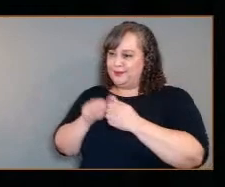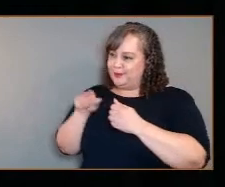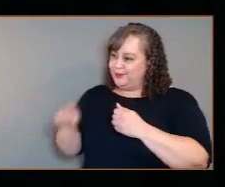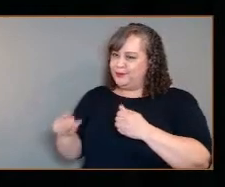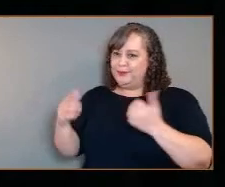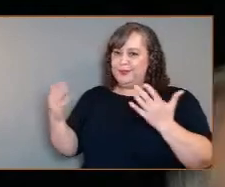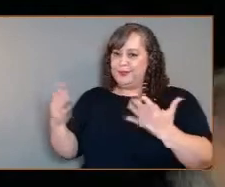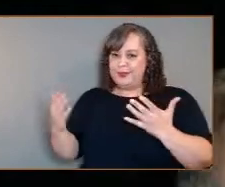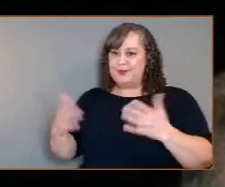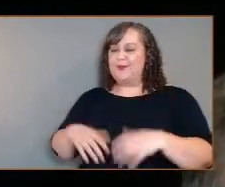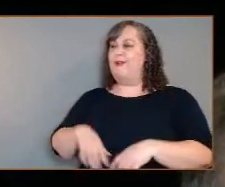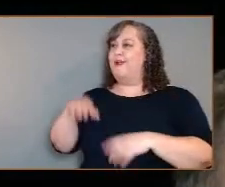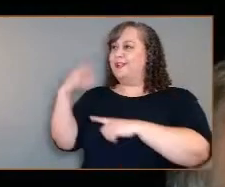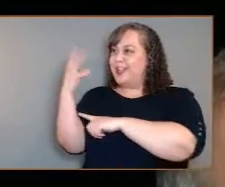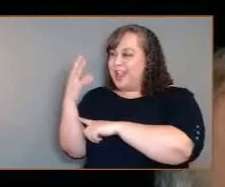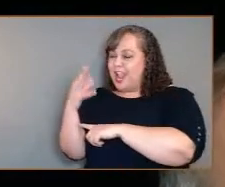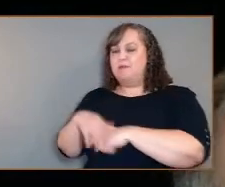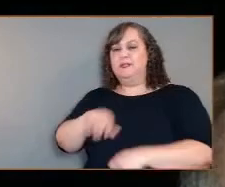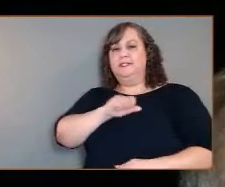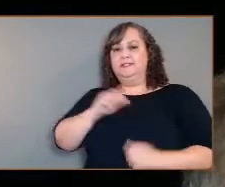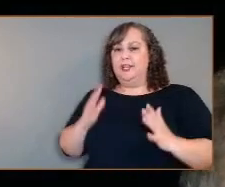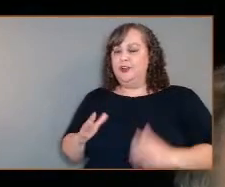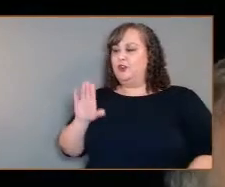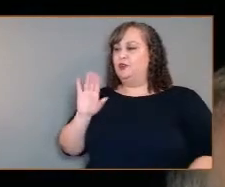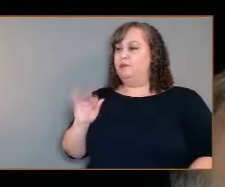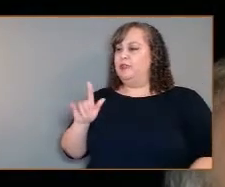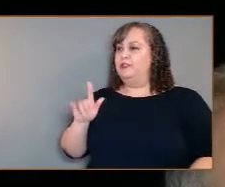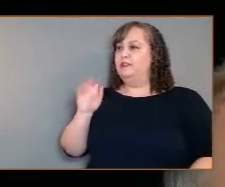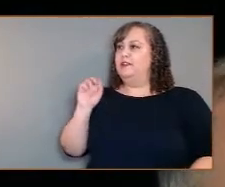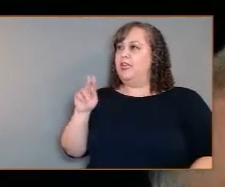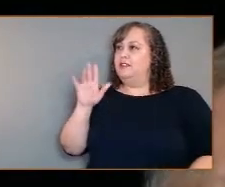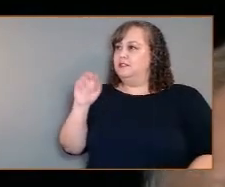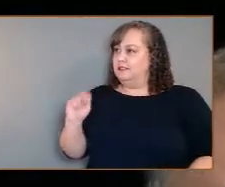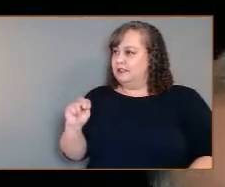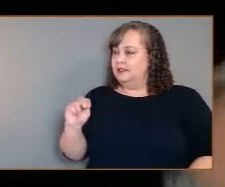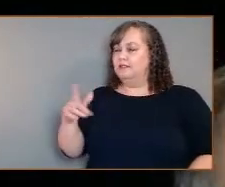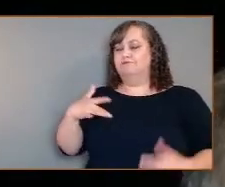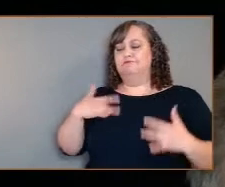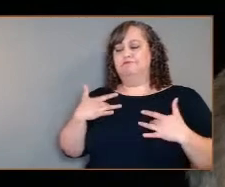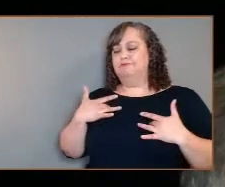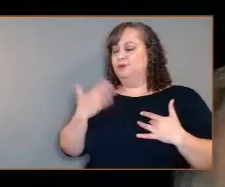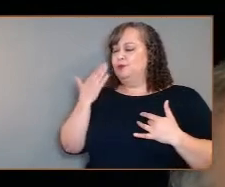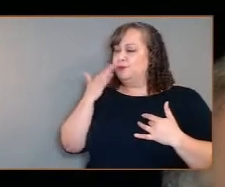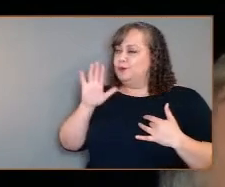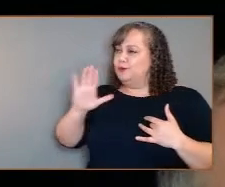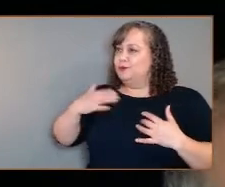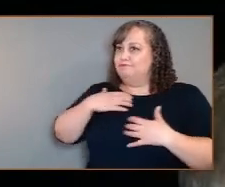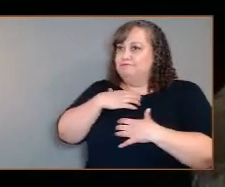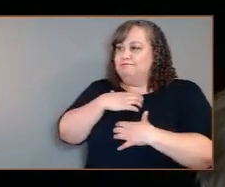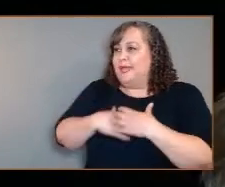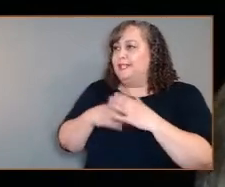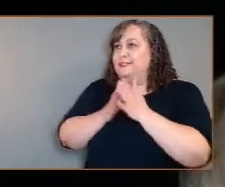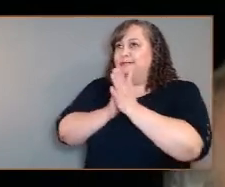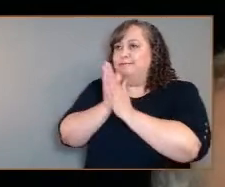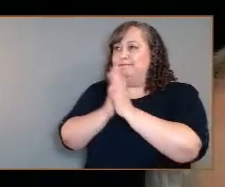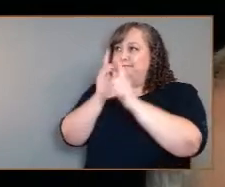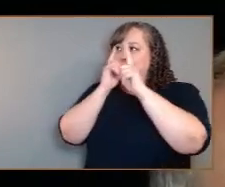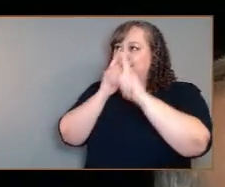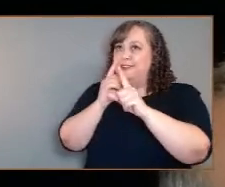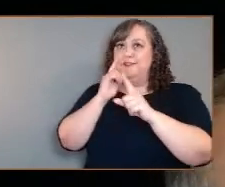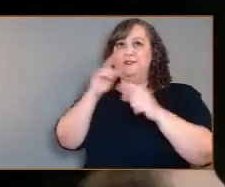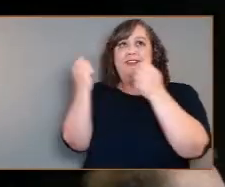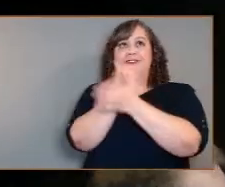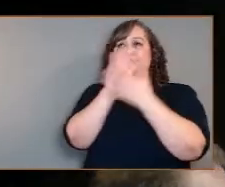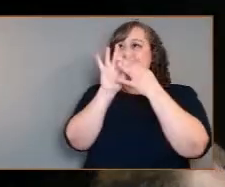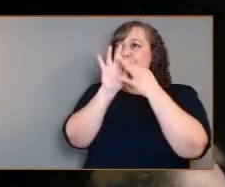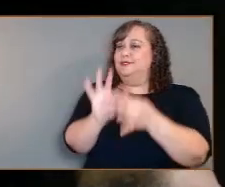and learning about your passion you have for all things space, and also of space science. And we're here because